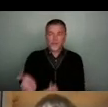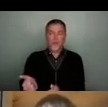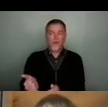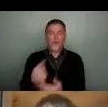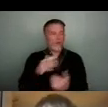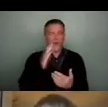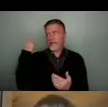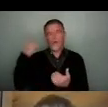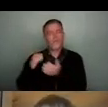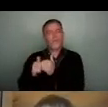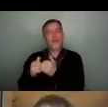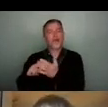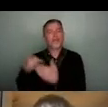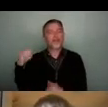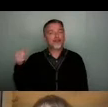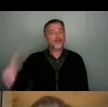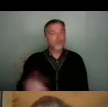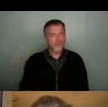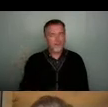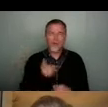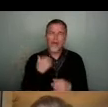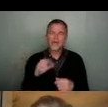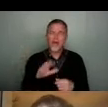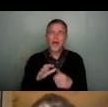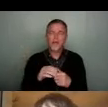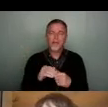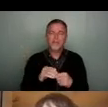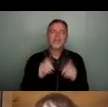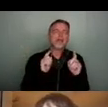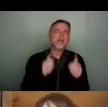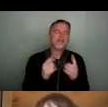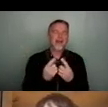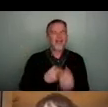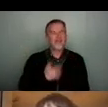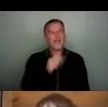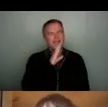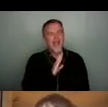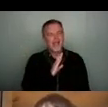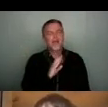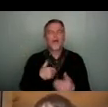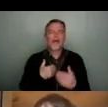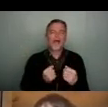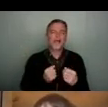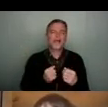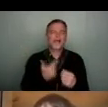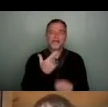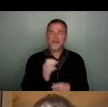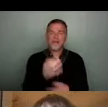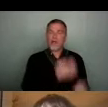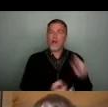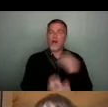organisations. We had about, this was the thing that I feel a bit sad about, you know, we had about 17 inquiries